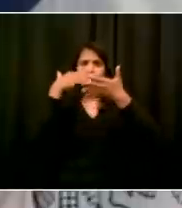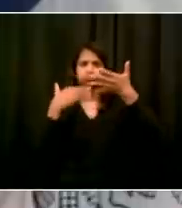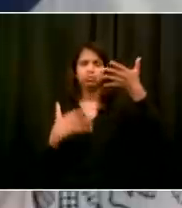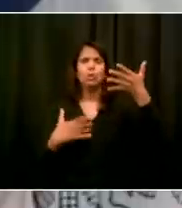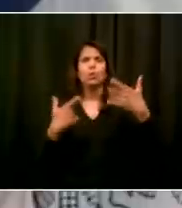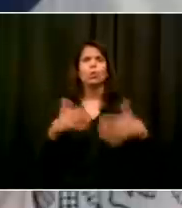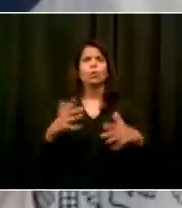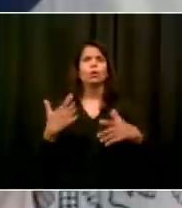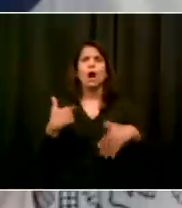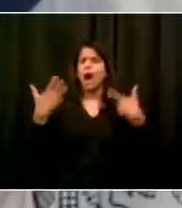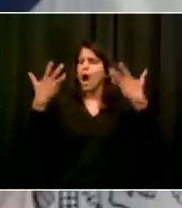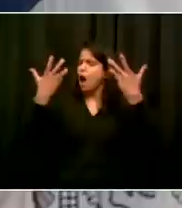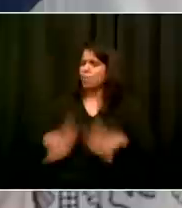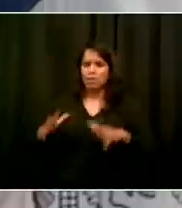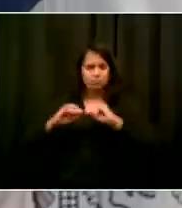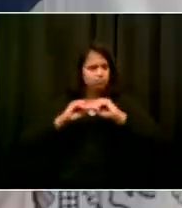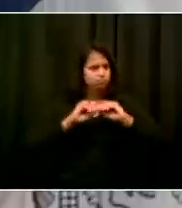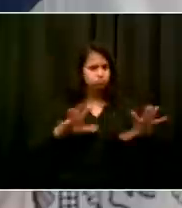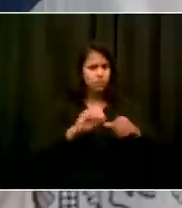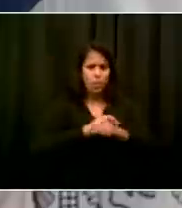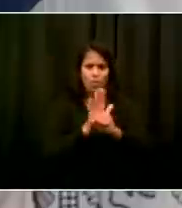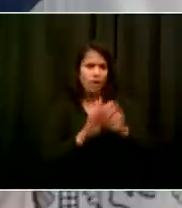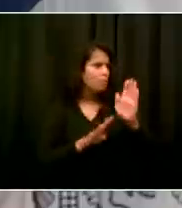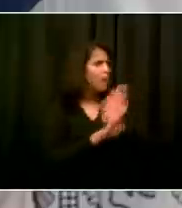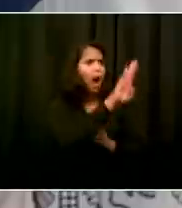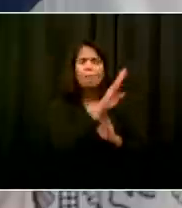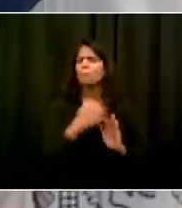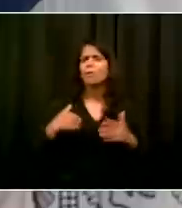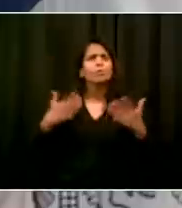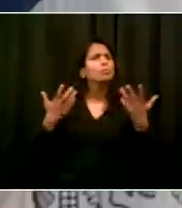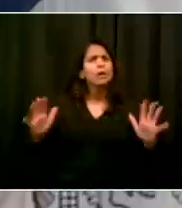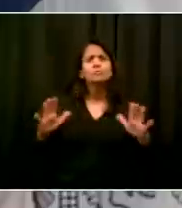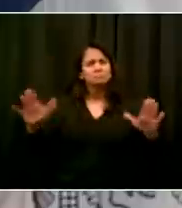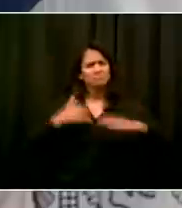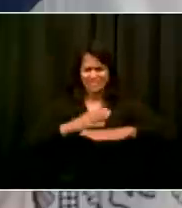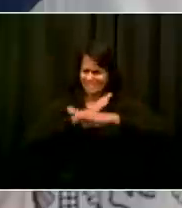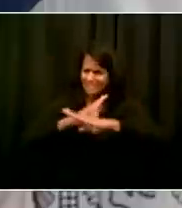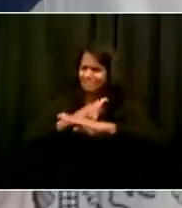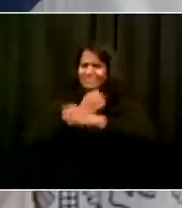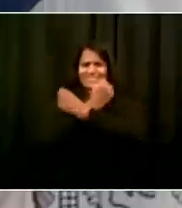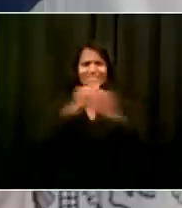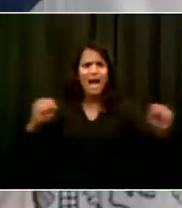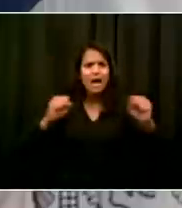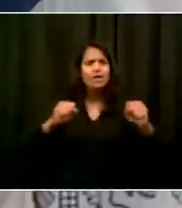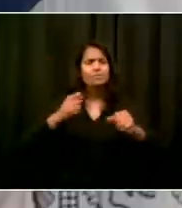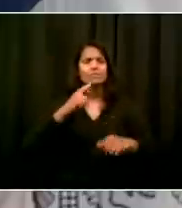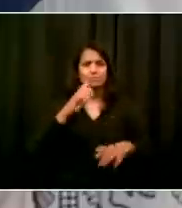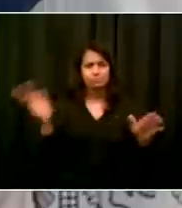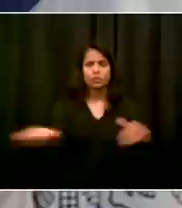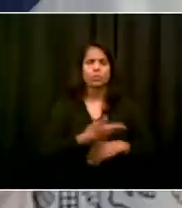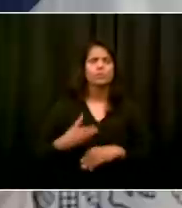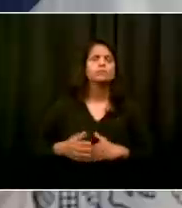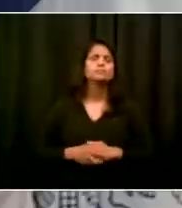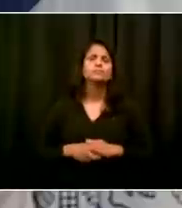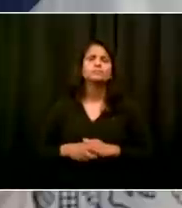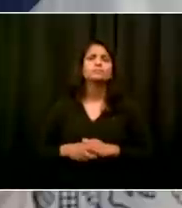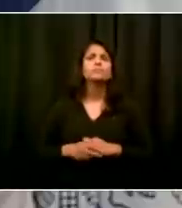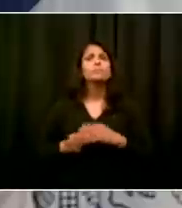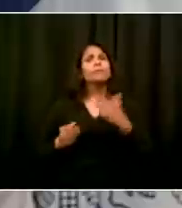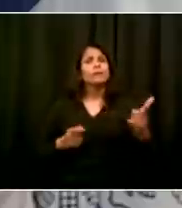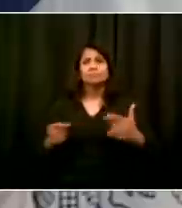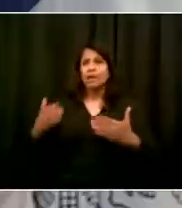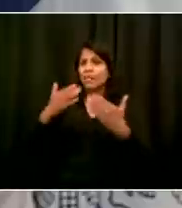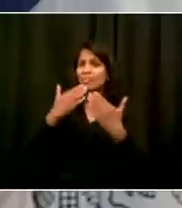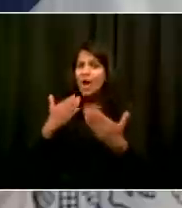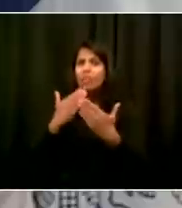it's also really important to note that community leaders have been extremely helpful in this effort. I